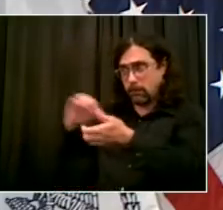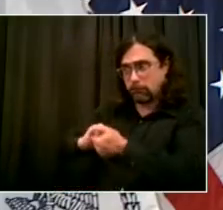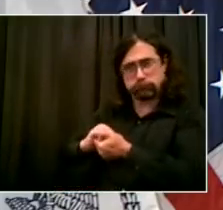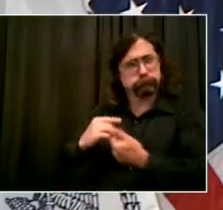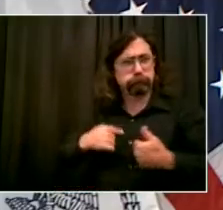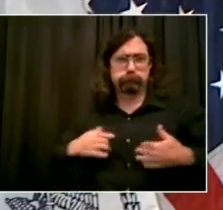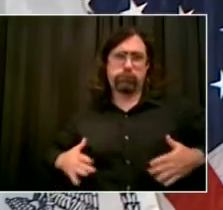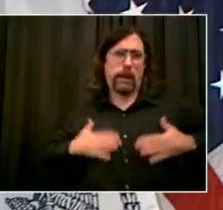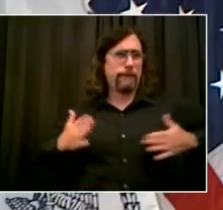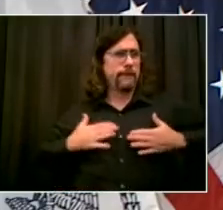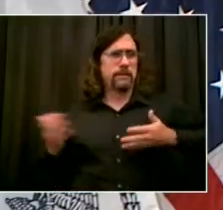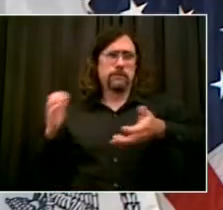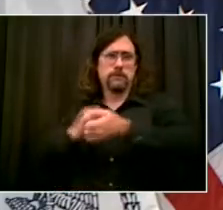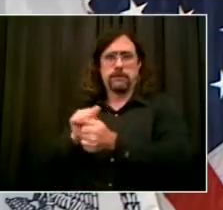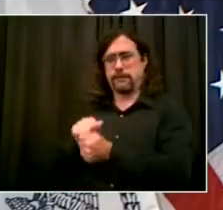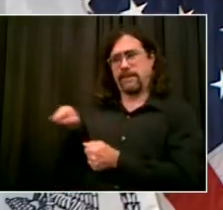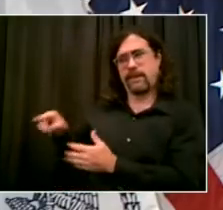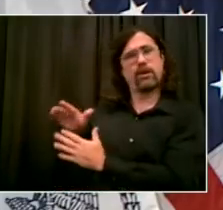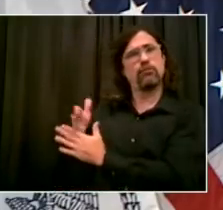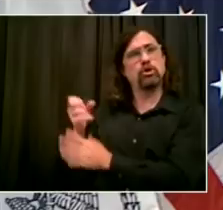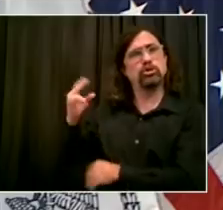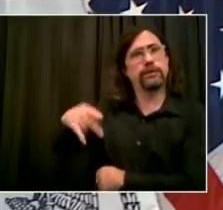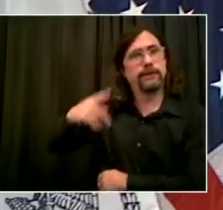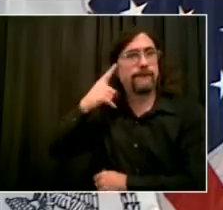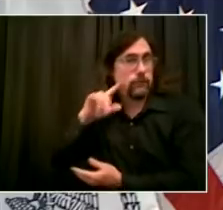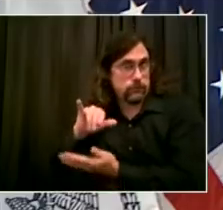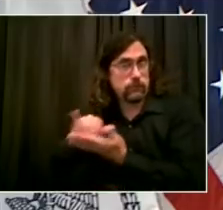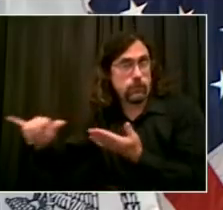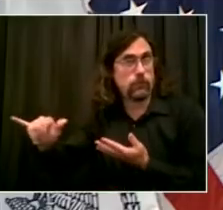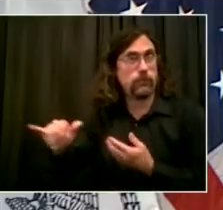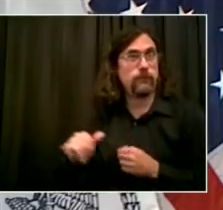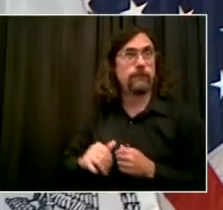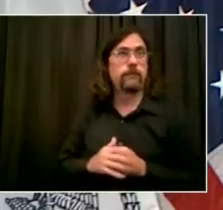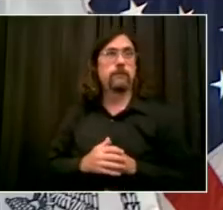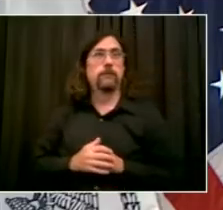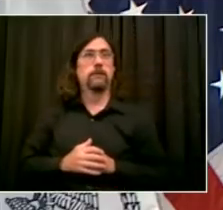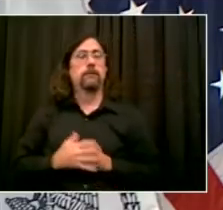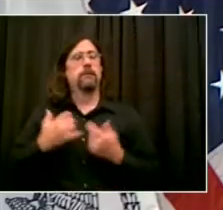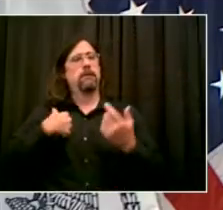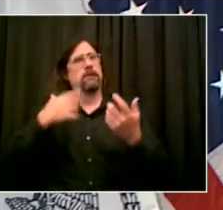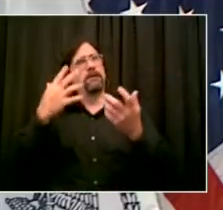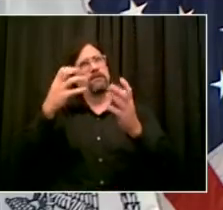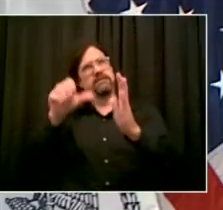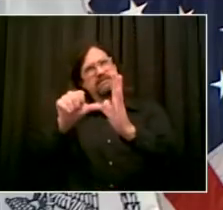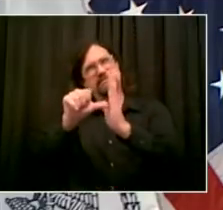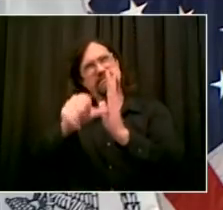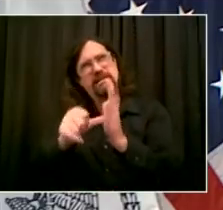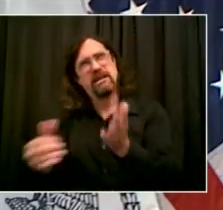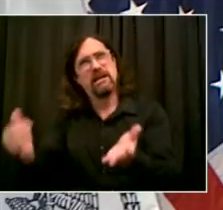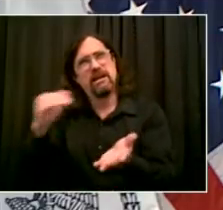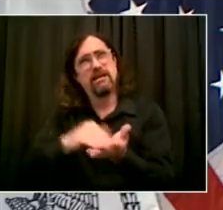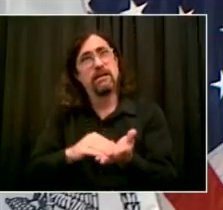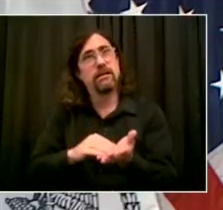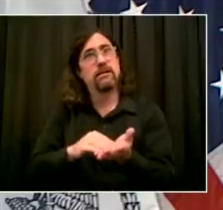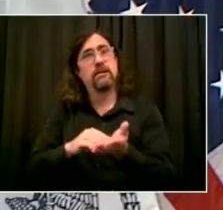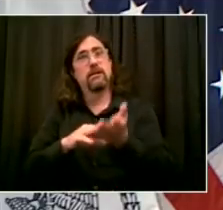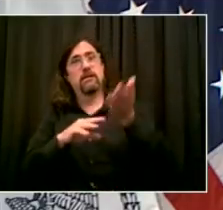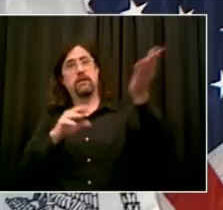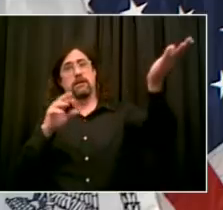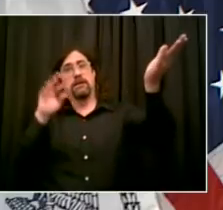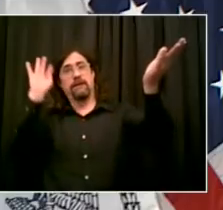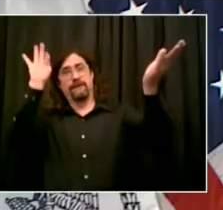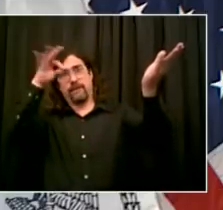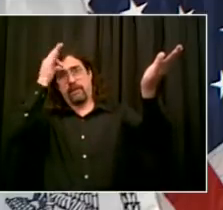Albany or else all those services people are talking about are going to be endangered and we can't have that. Everyone, as we